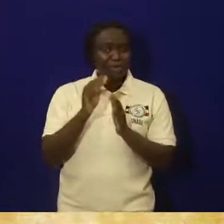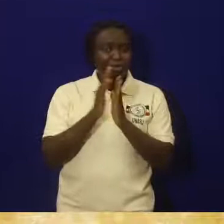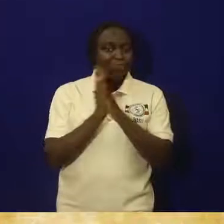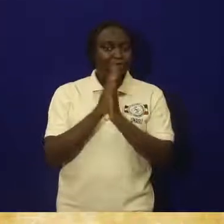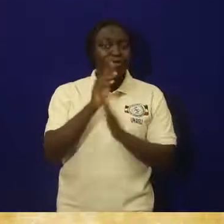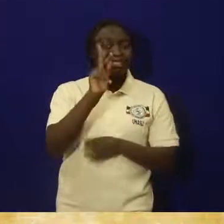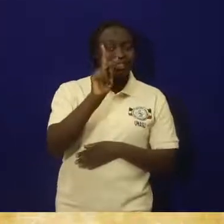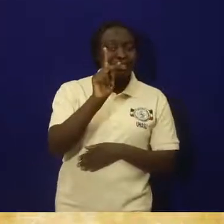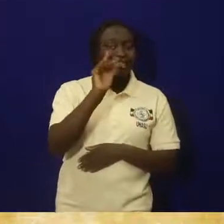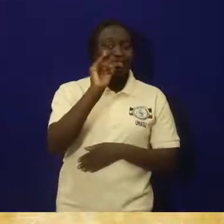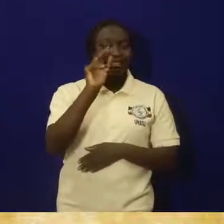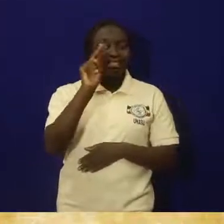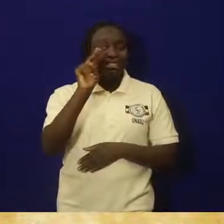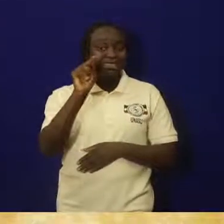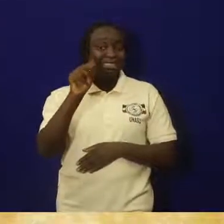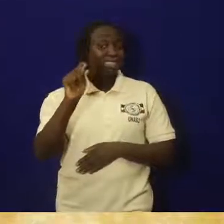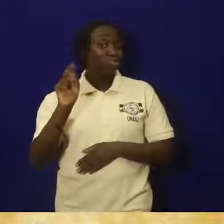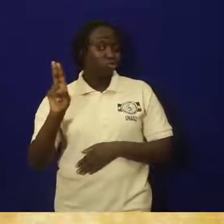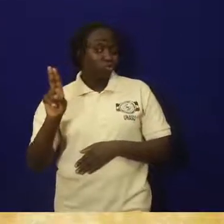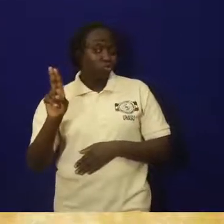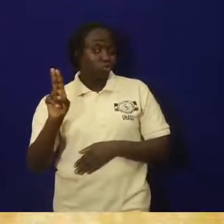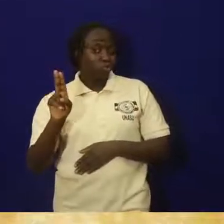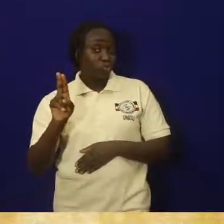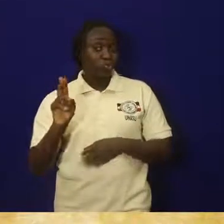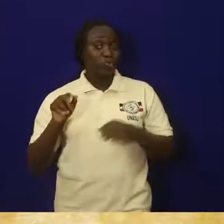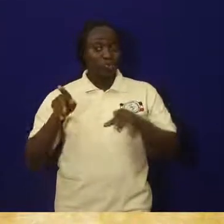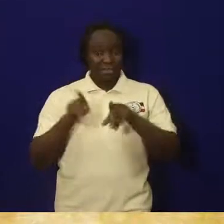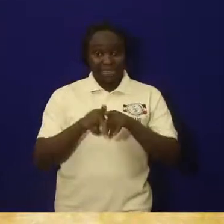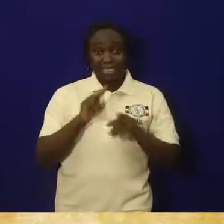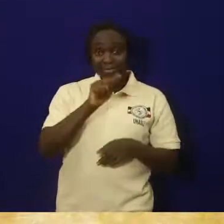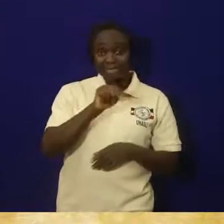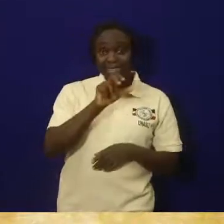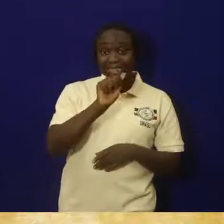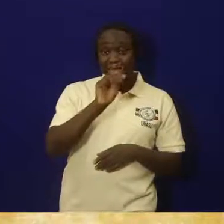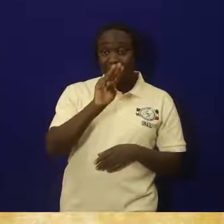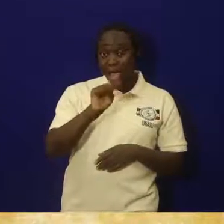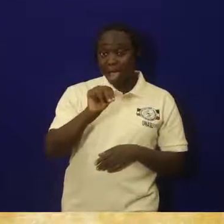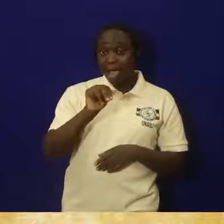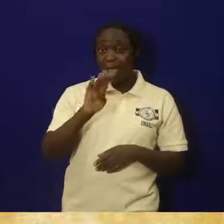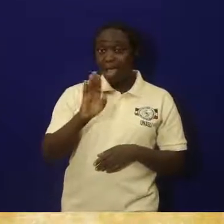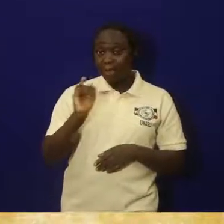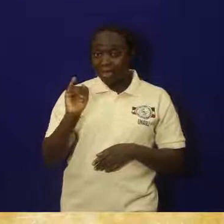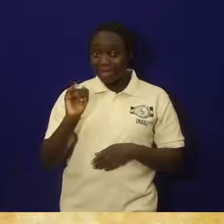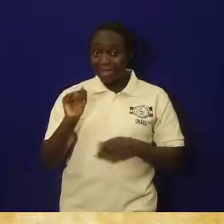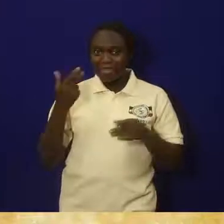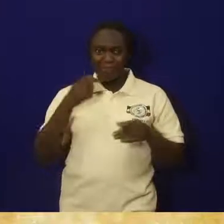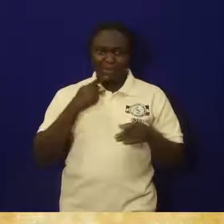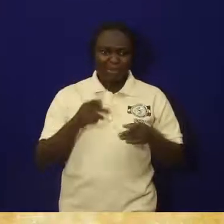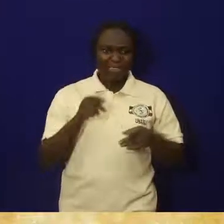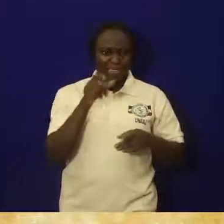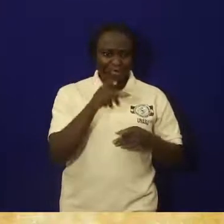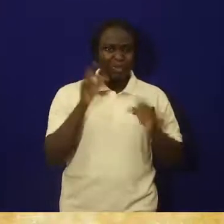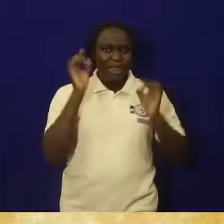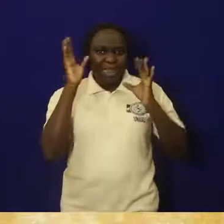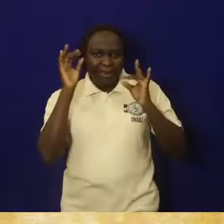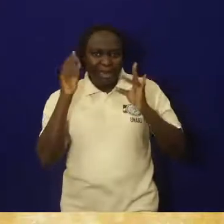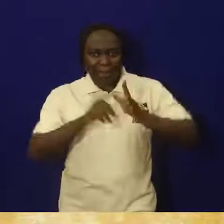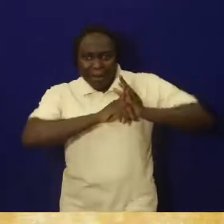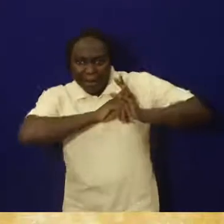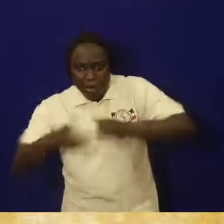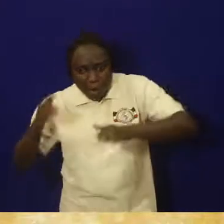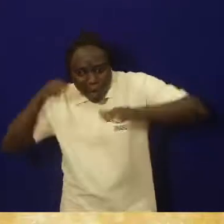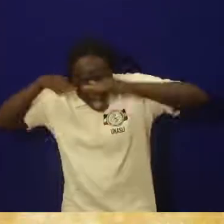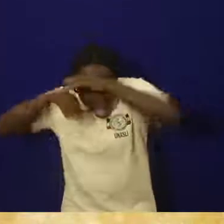Chintu and Nandi, that is the place where Mamonde hid those caves. So, the